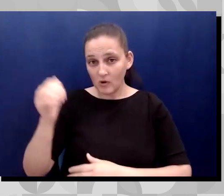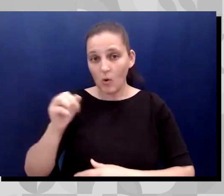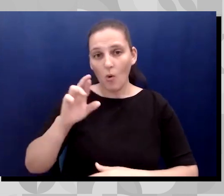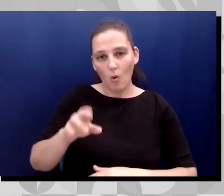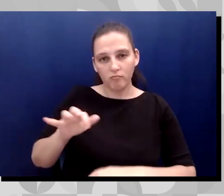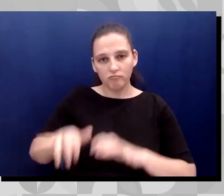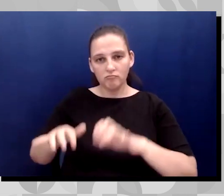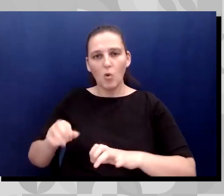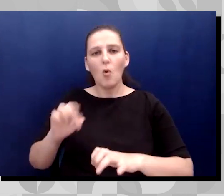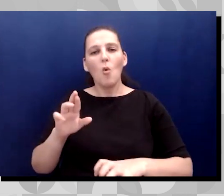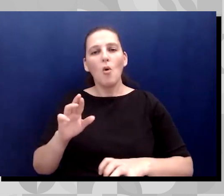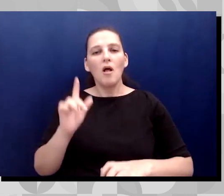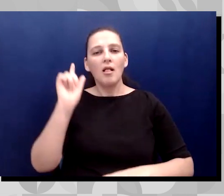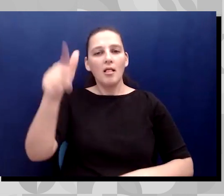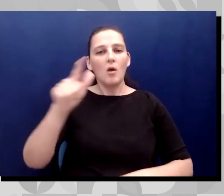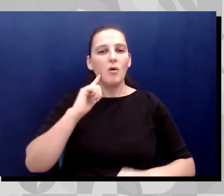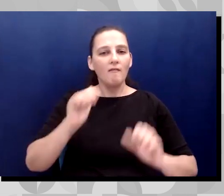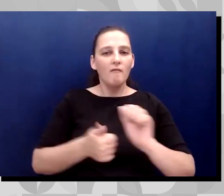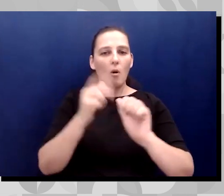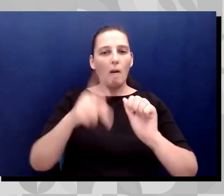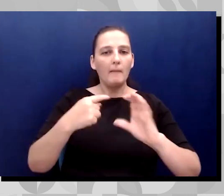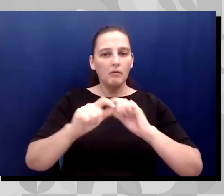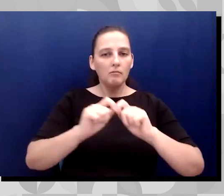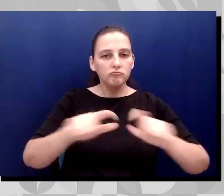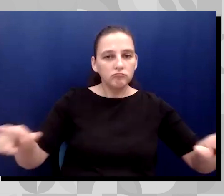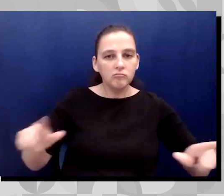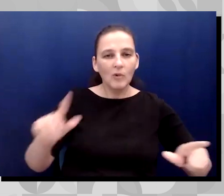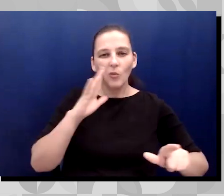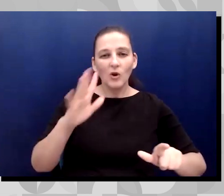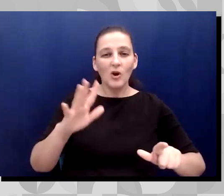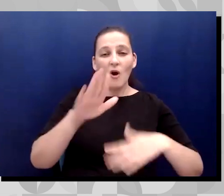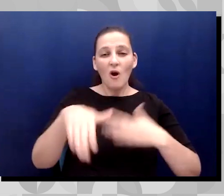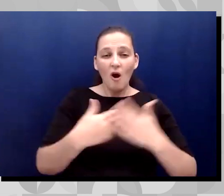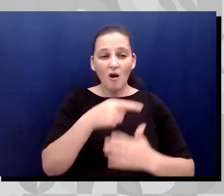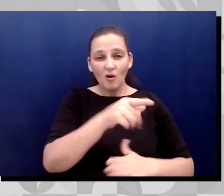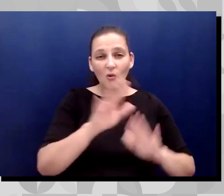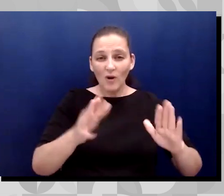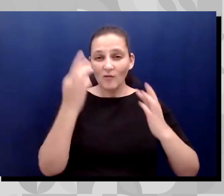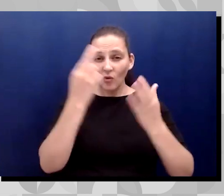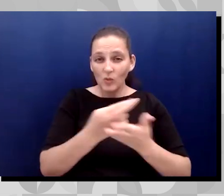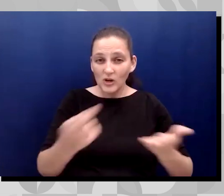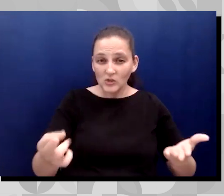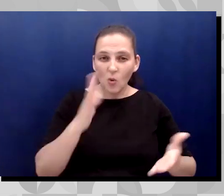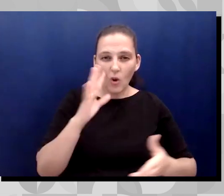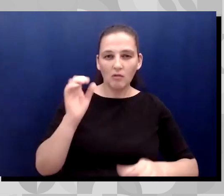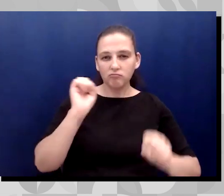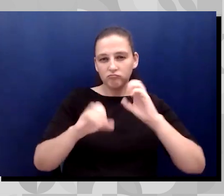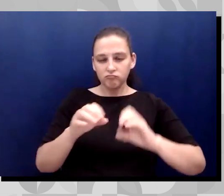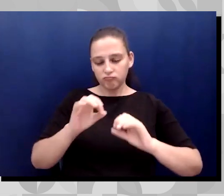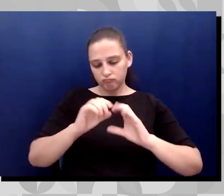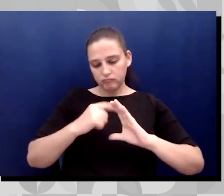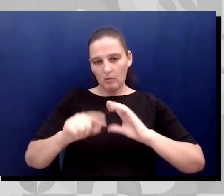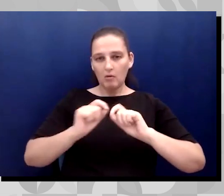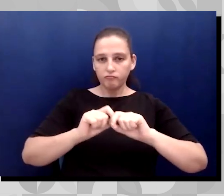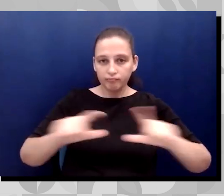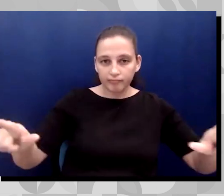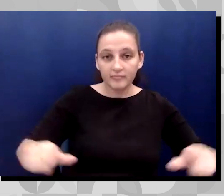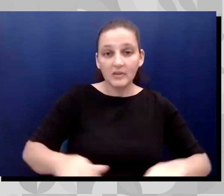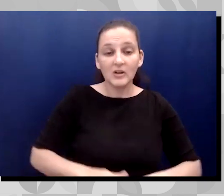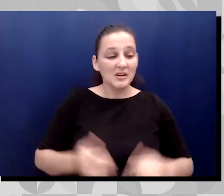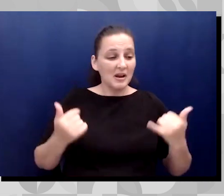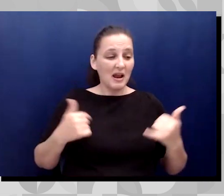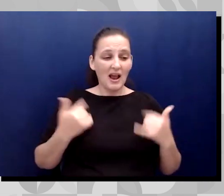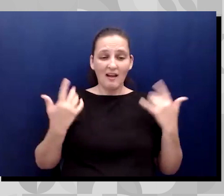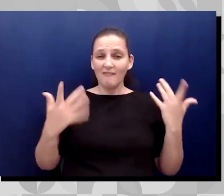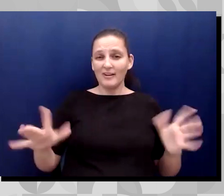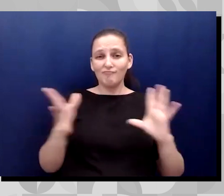email that will also include all of the wonderful resources that are shared here today. So, team, that's the logistical end. Enough with